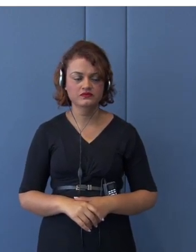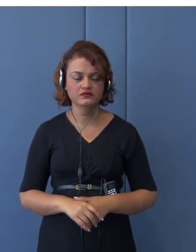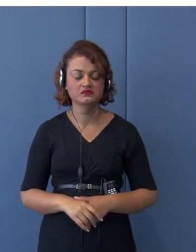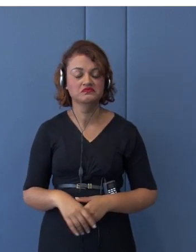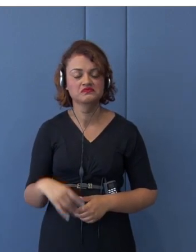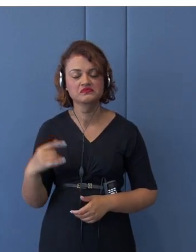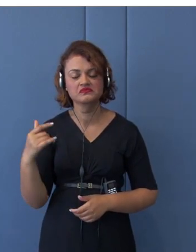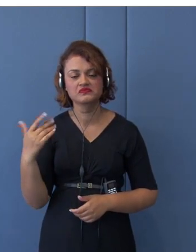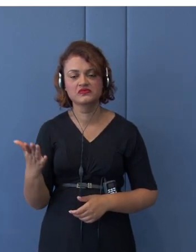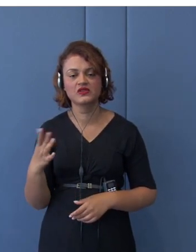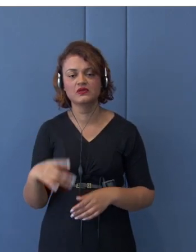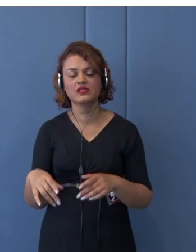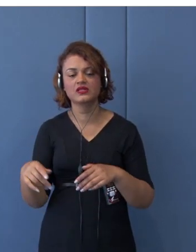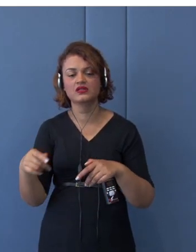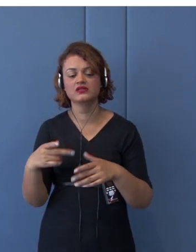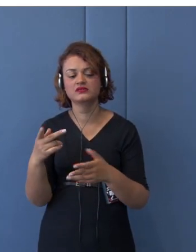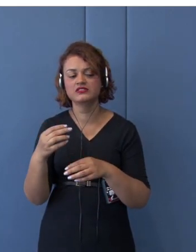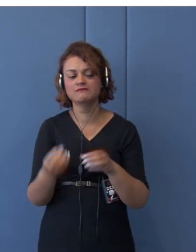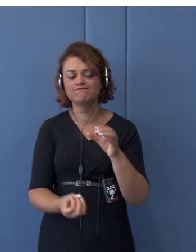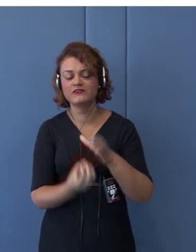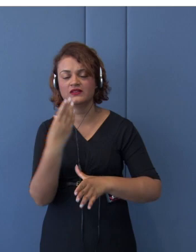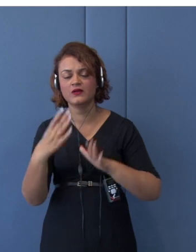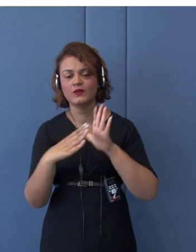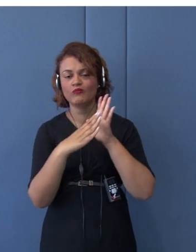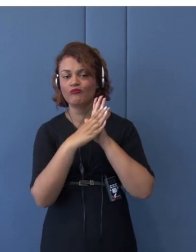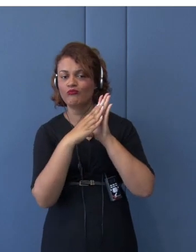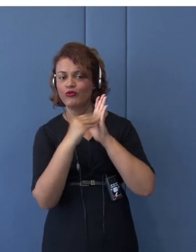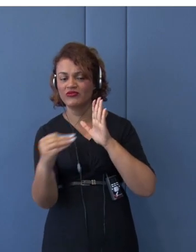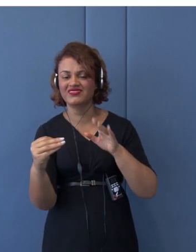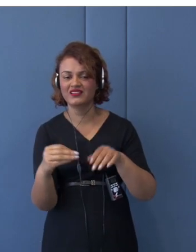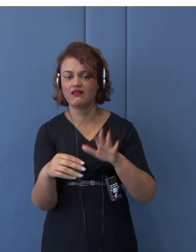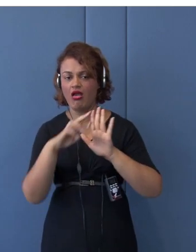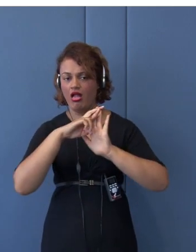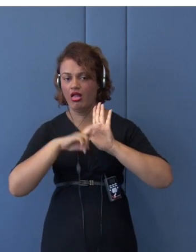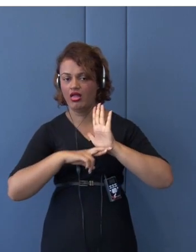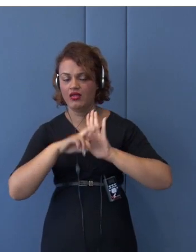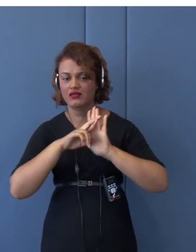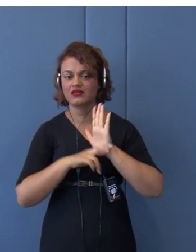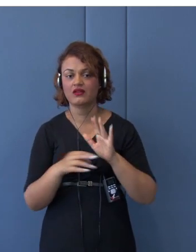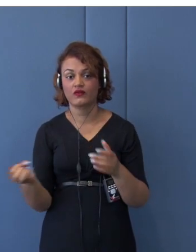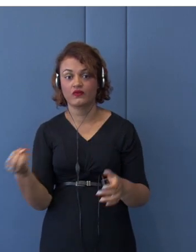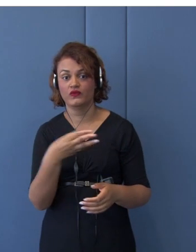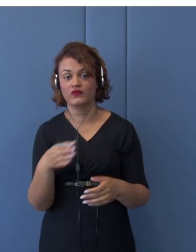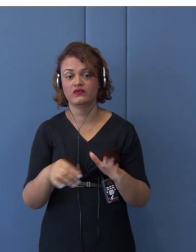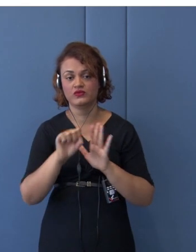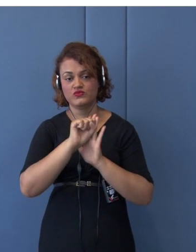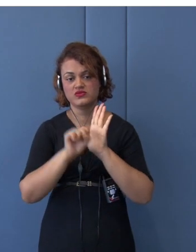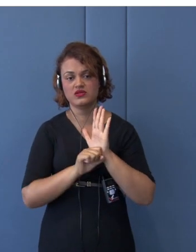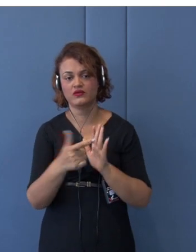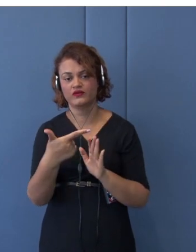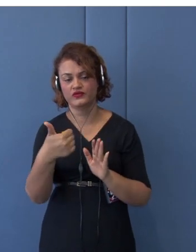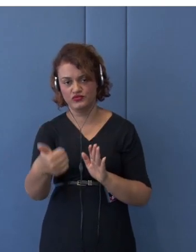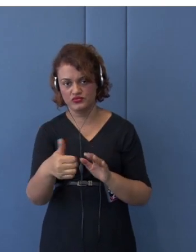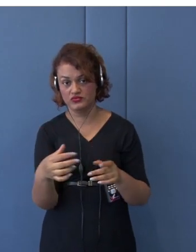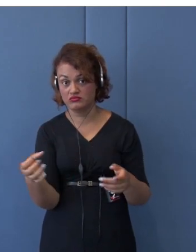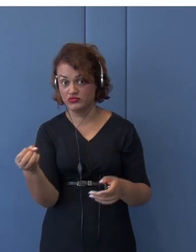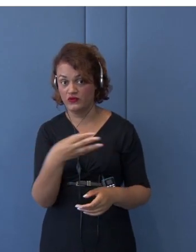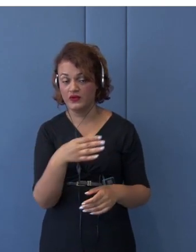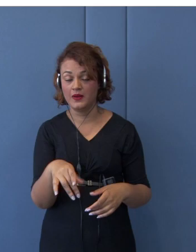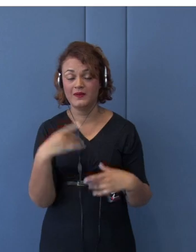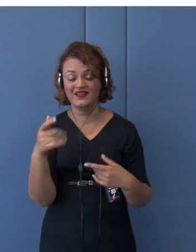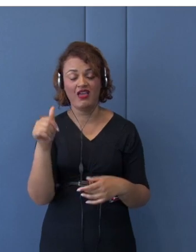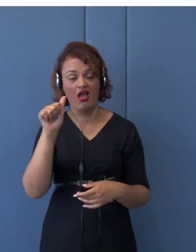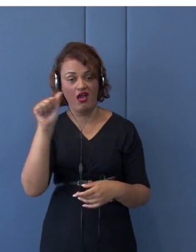rules across Asia-Pacific Asia to keep momentum of liberalisation of trade and